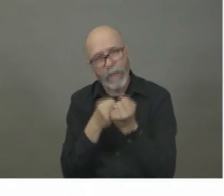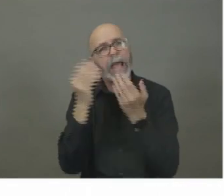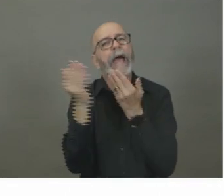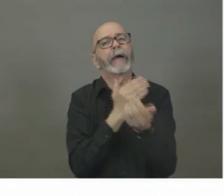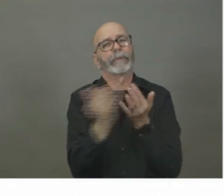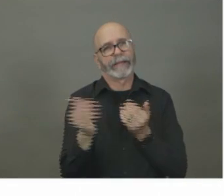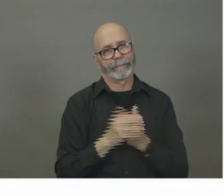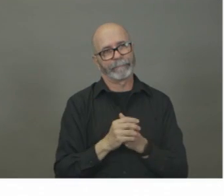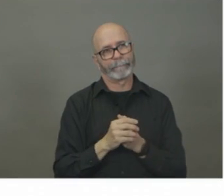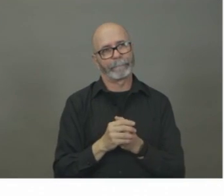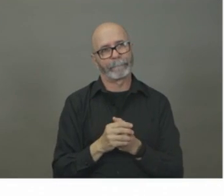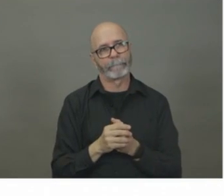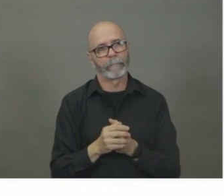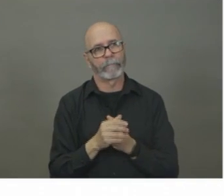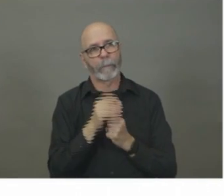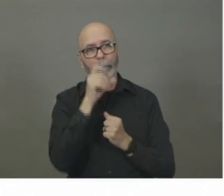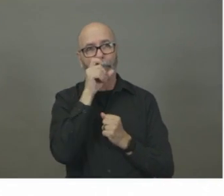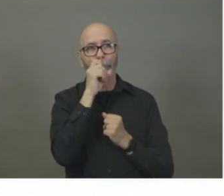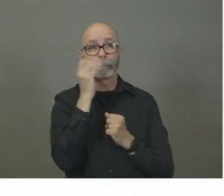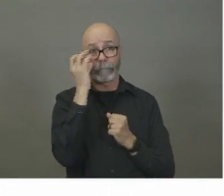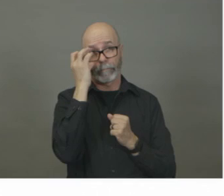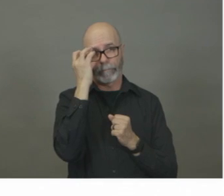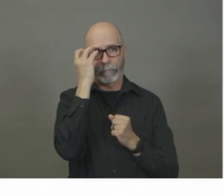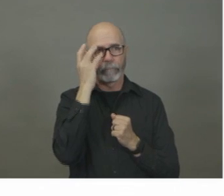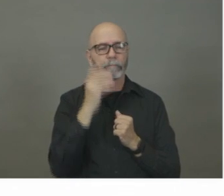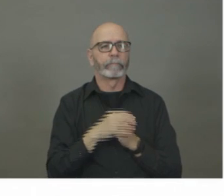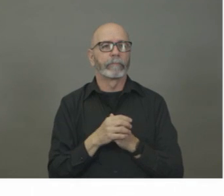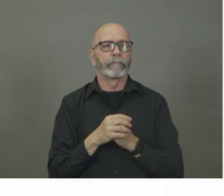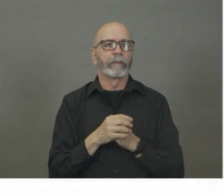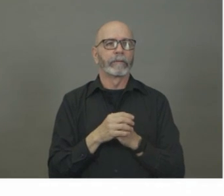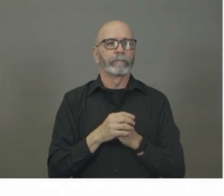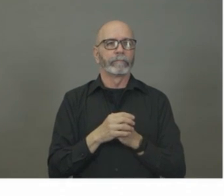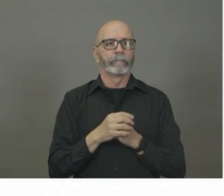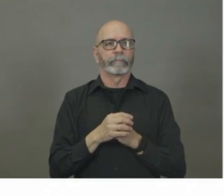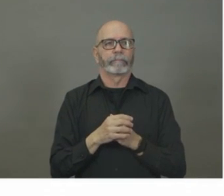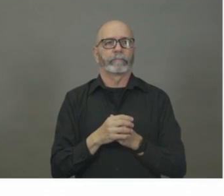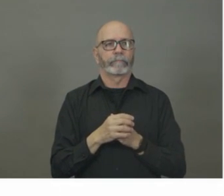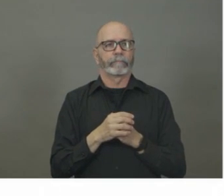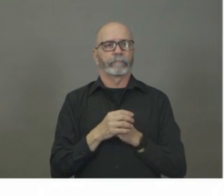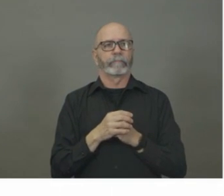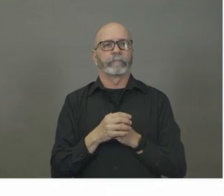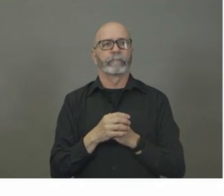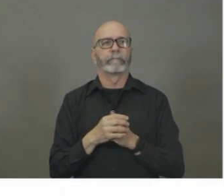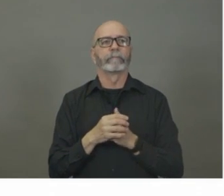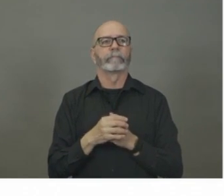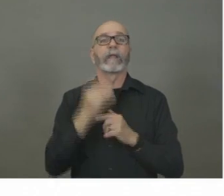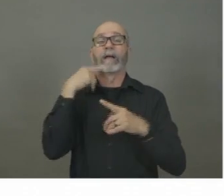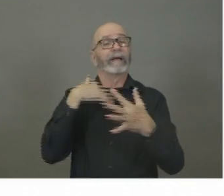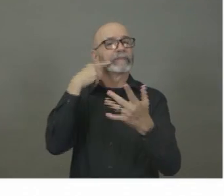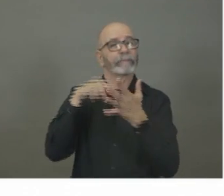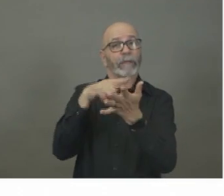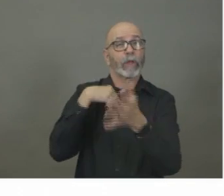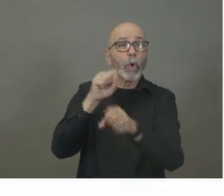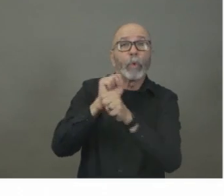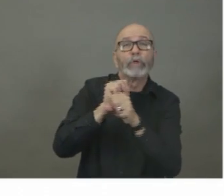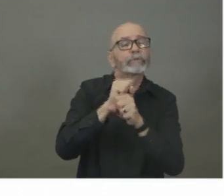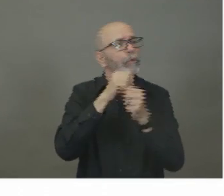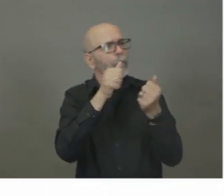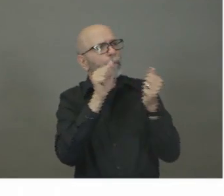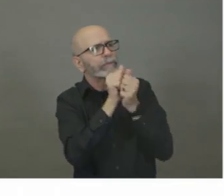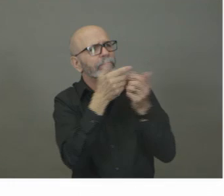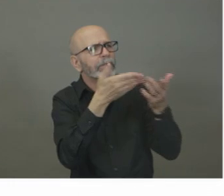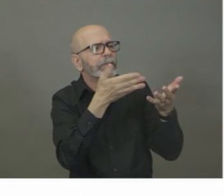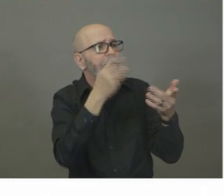Measures Office, for critical infrastructure groups. How do they have the appropriate business continuity in place as well to preserve their